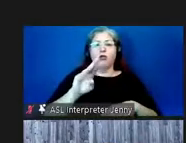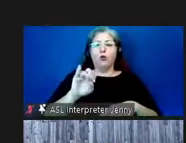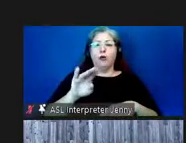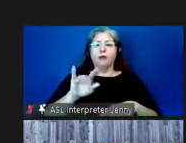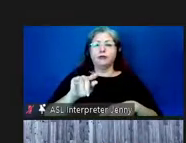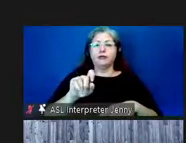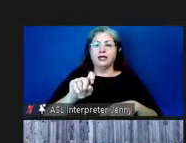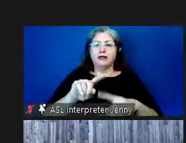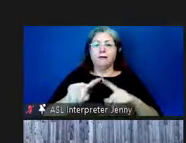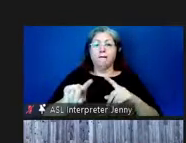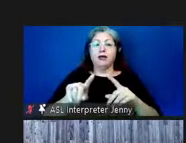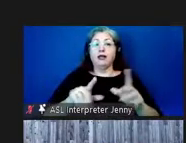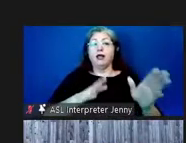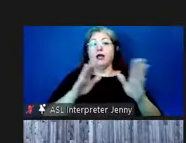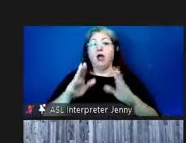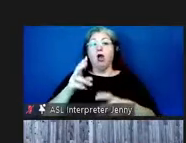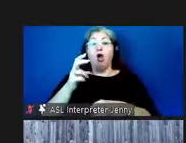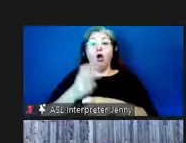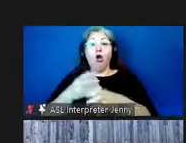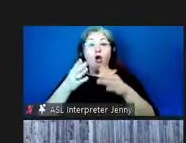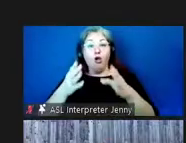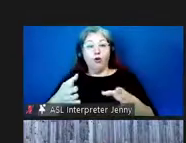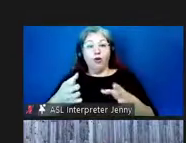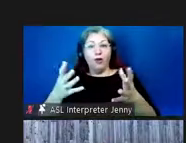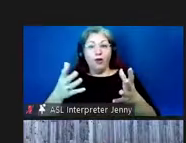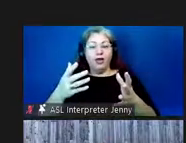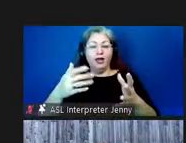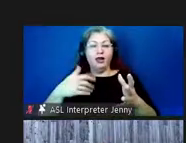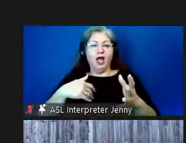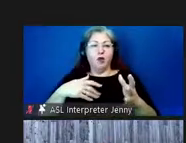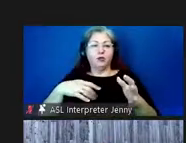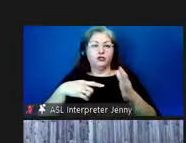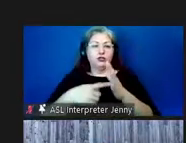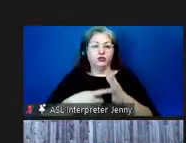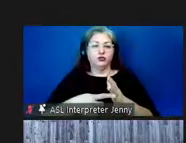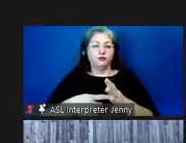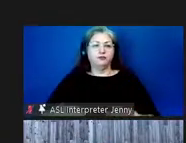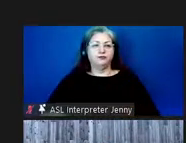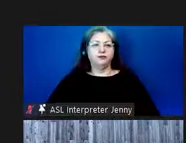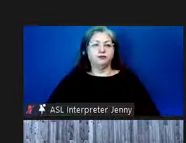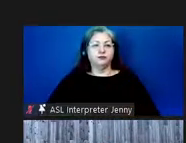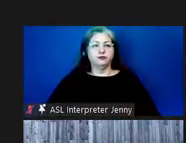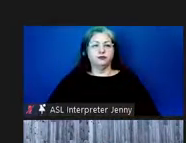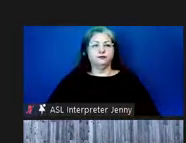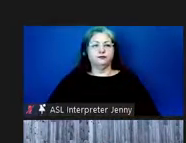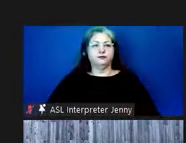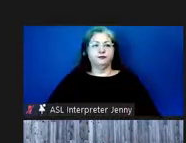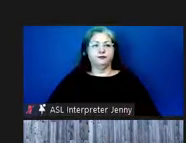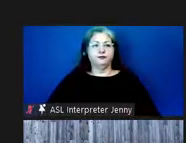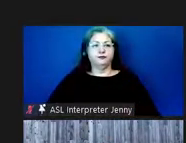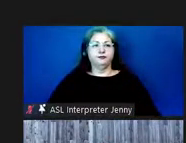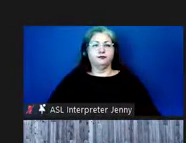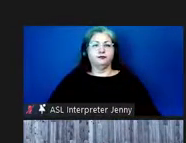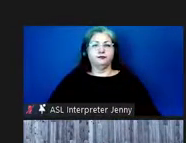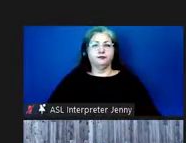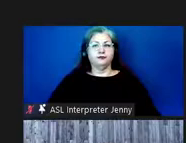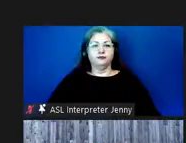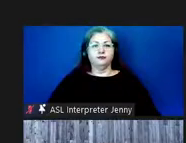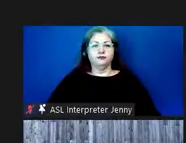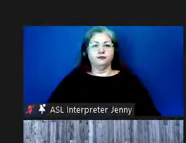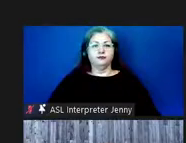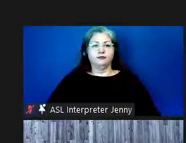it the hard way now which is what i'll do um is